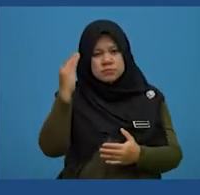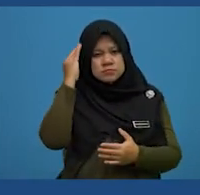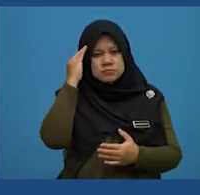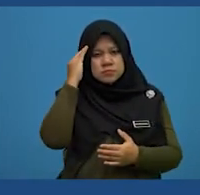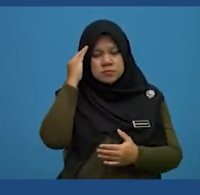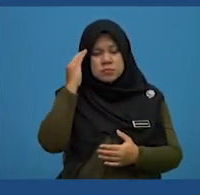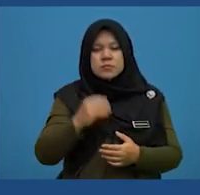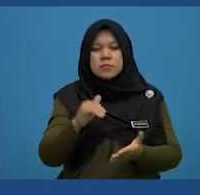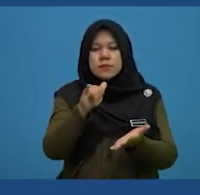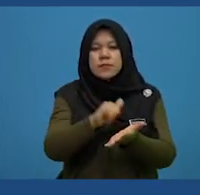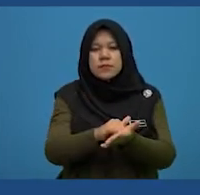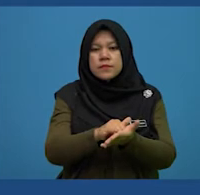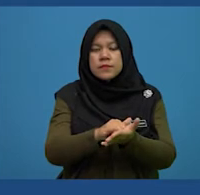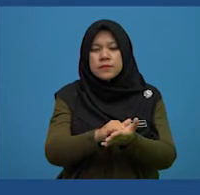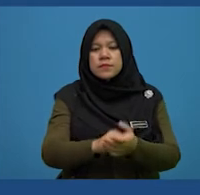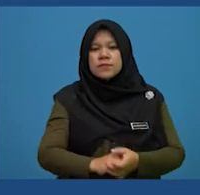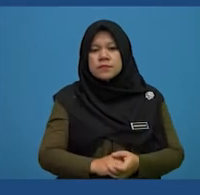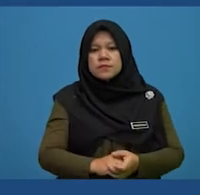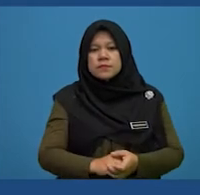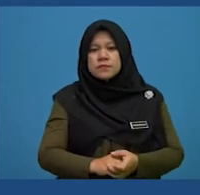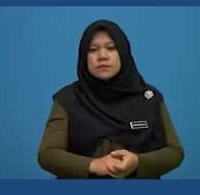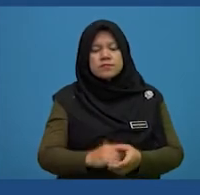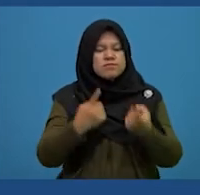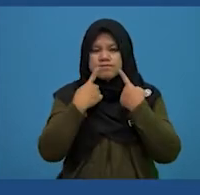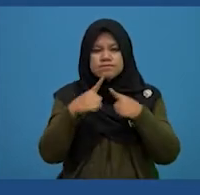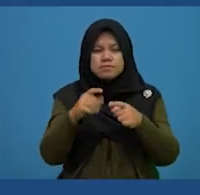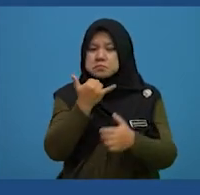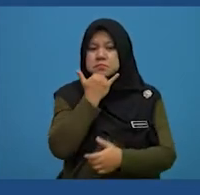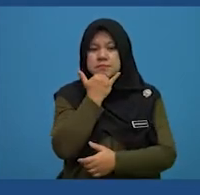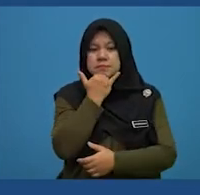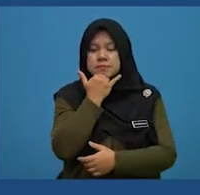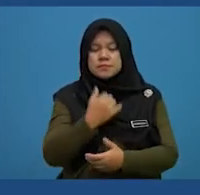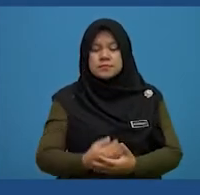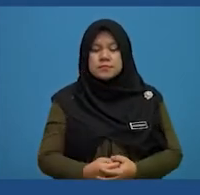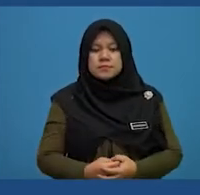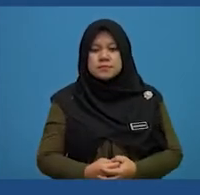can conclude that this answer cannot be accepted.